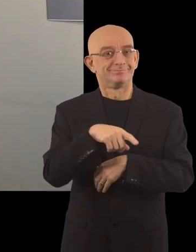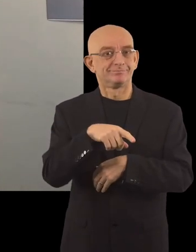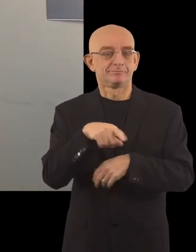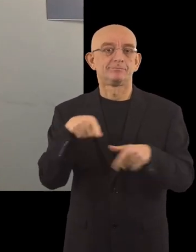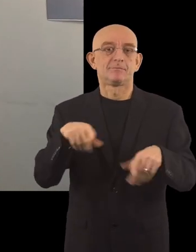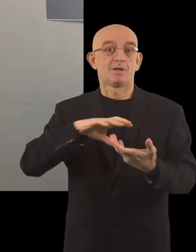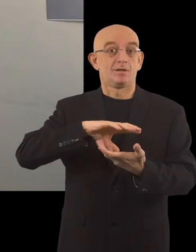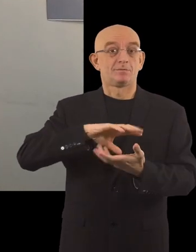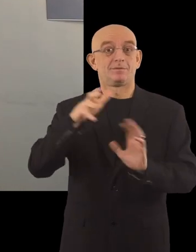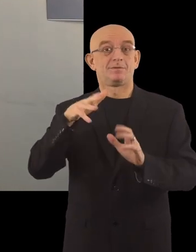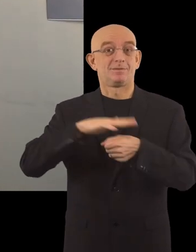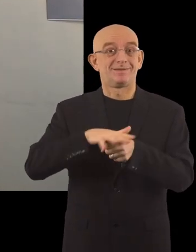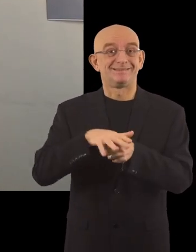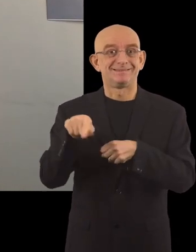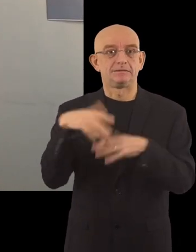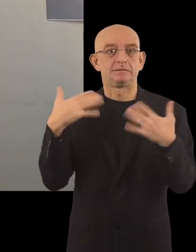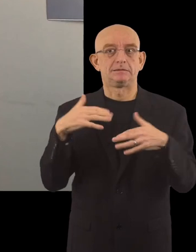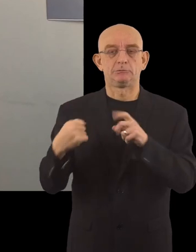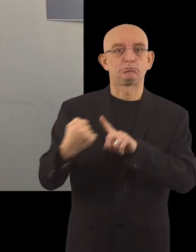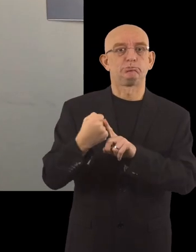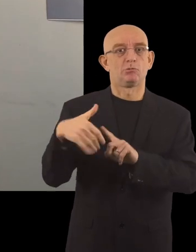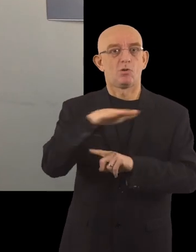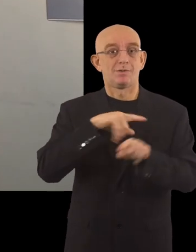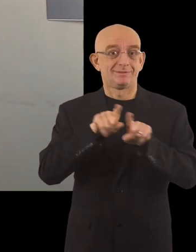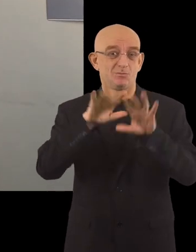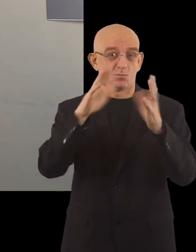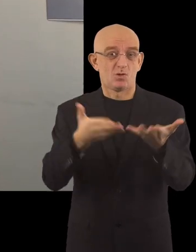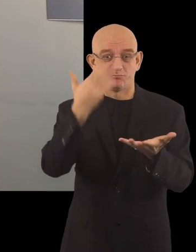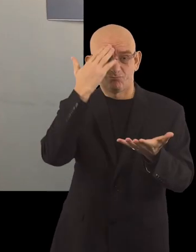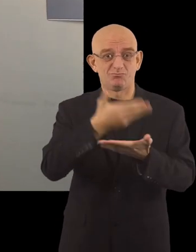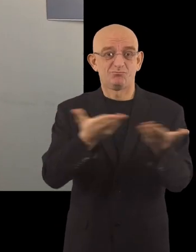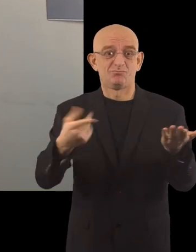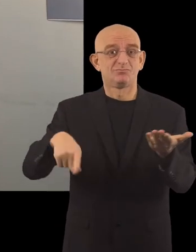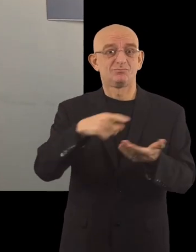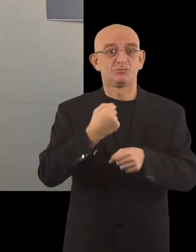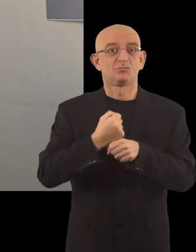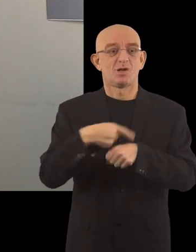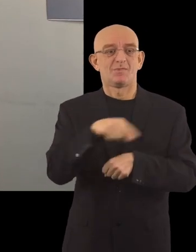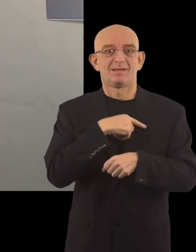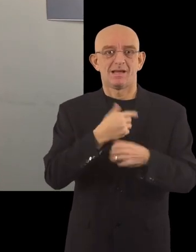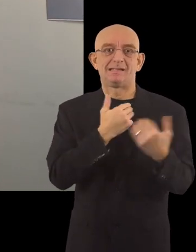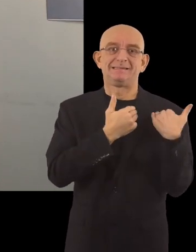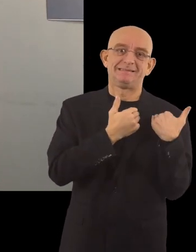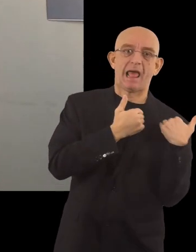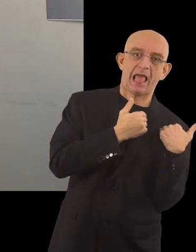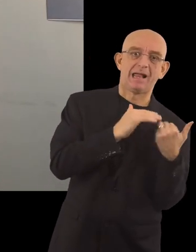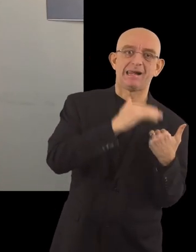drivers. The pandemic that is hitting our city as well as the rest of the world has made our job more challenging.